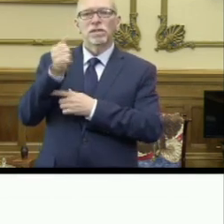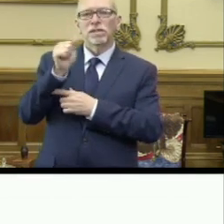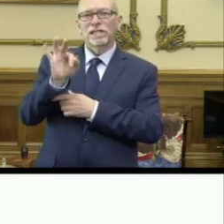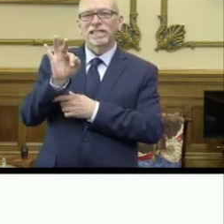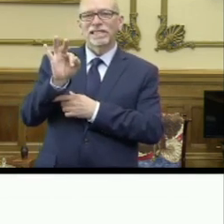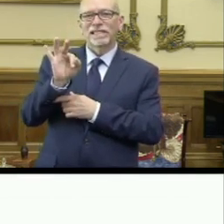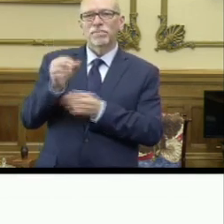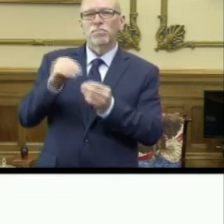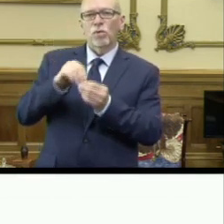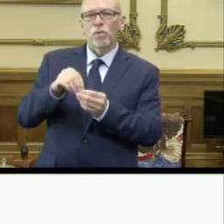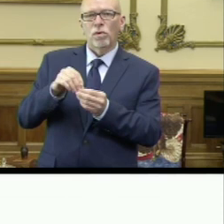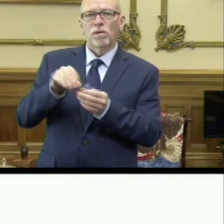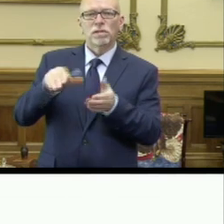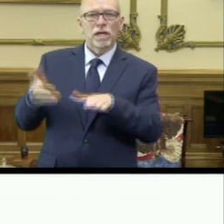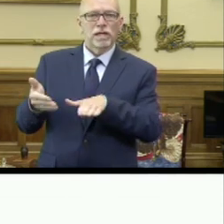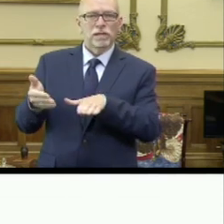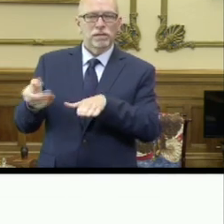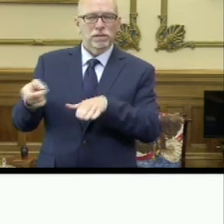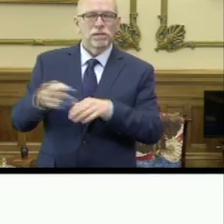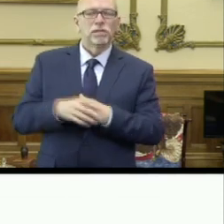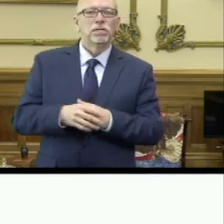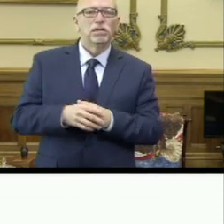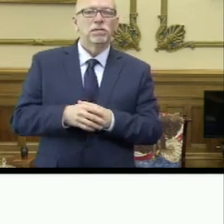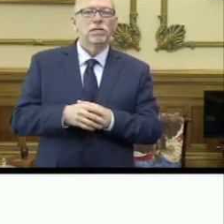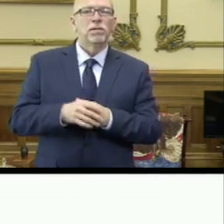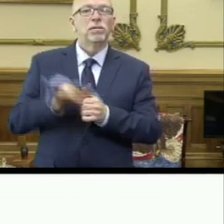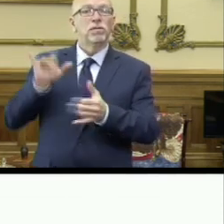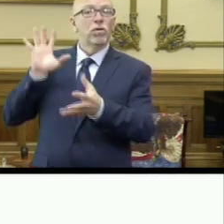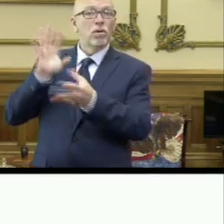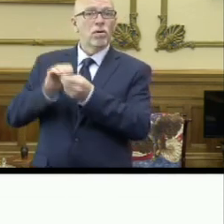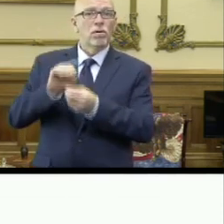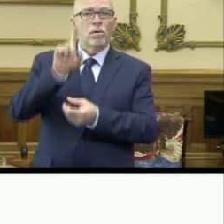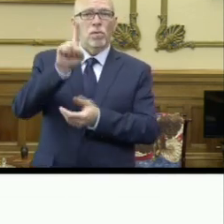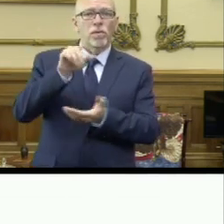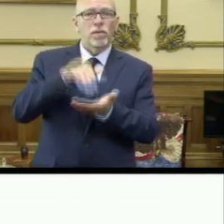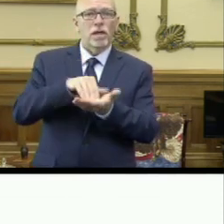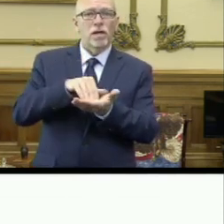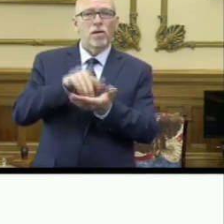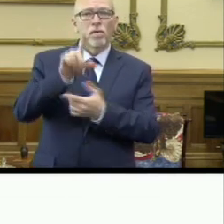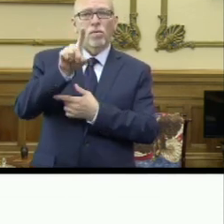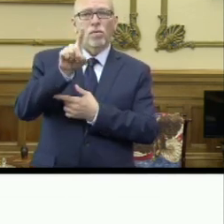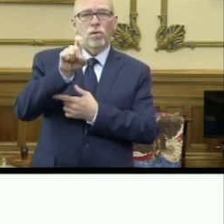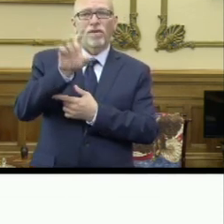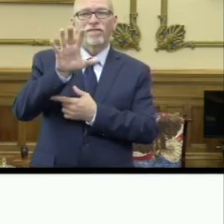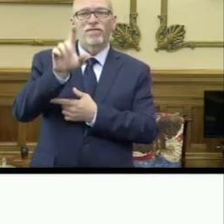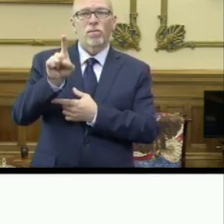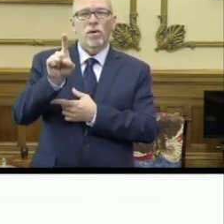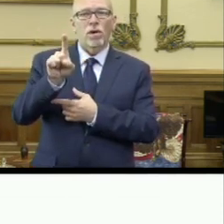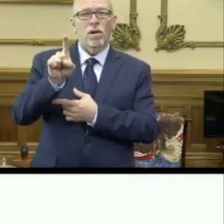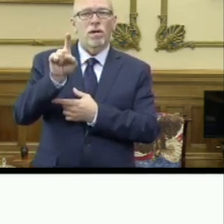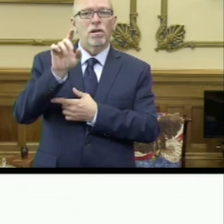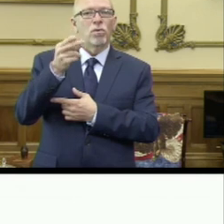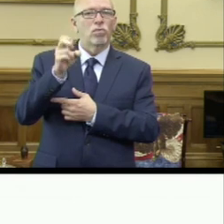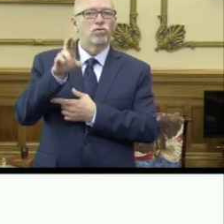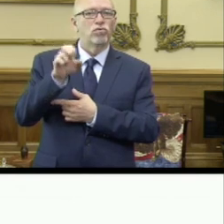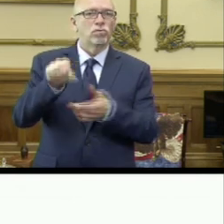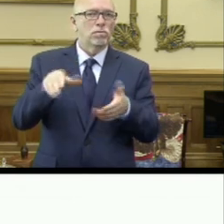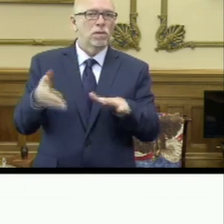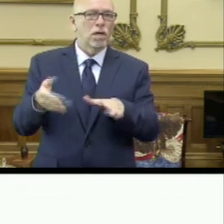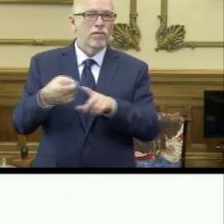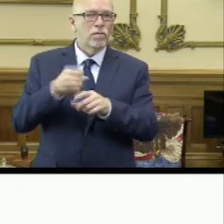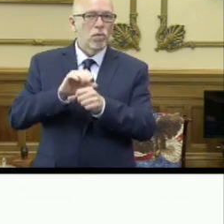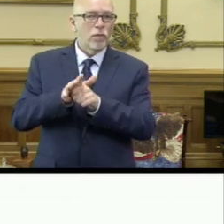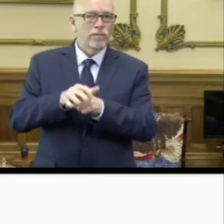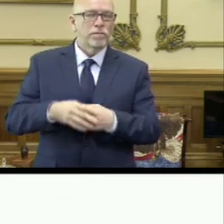additional confirmed deaths. To date, 1,151 Hoosiers have died of